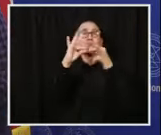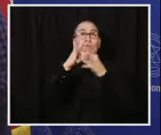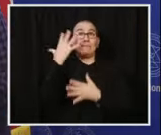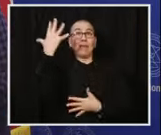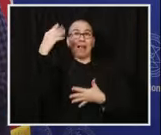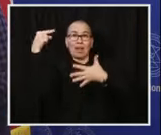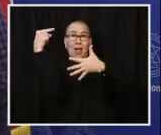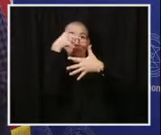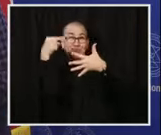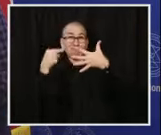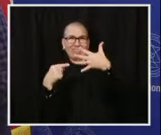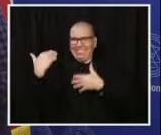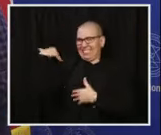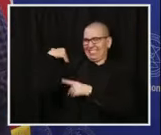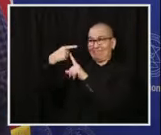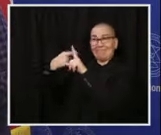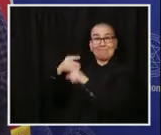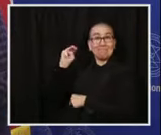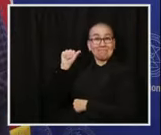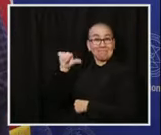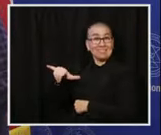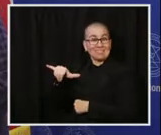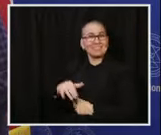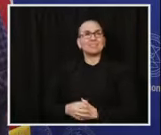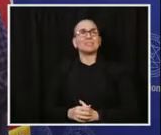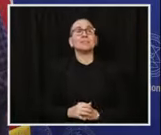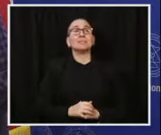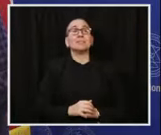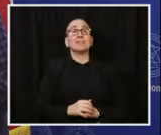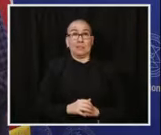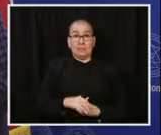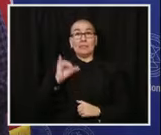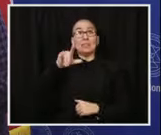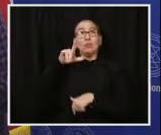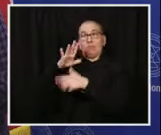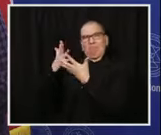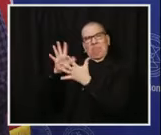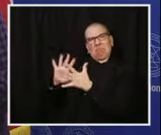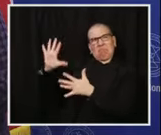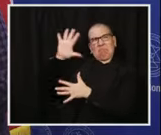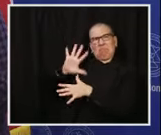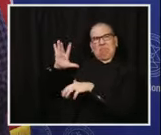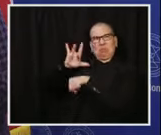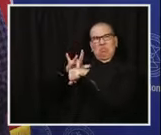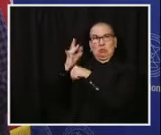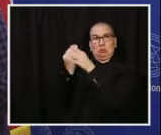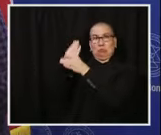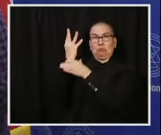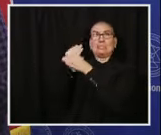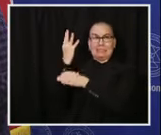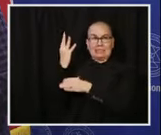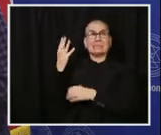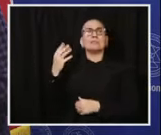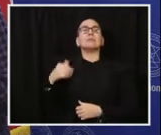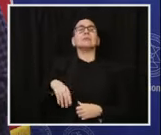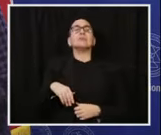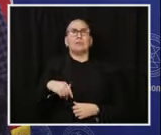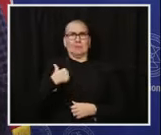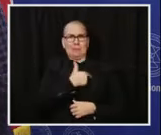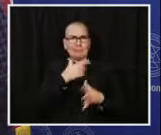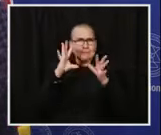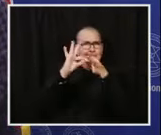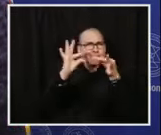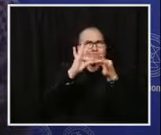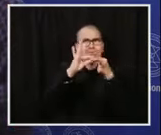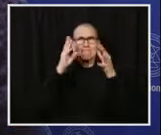harvesting some of the early and difficult, I will say, lessons of those first months to figure out how we could bring to scale